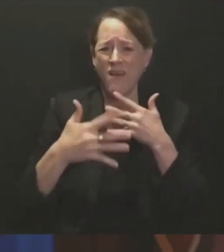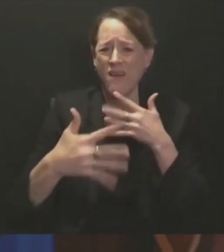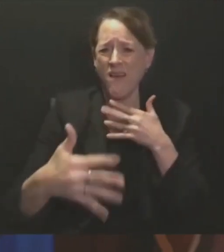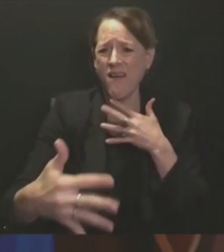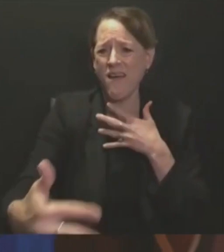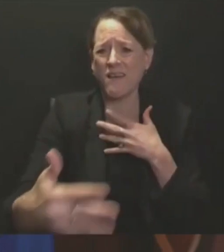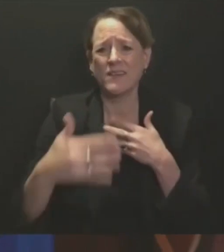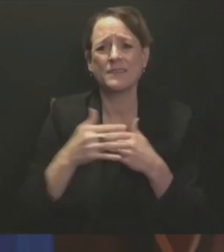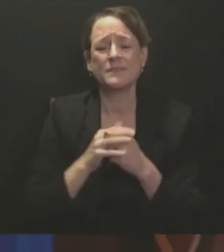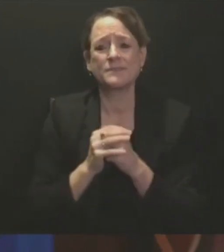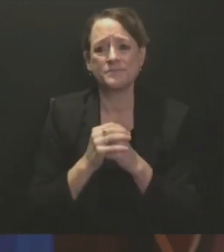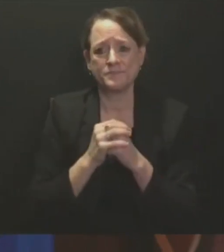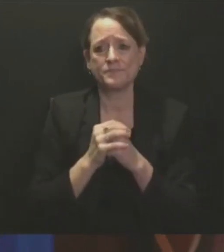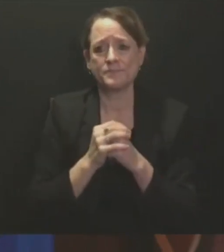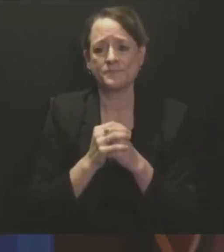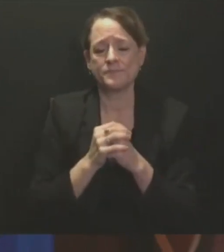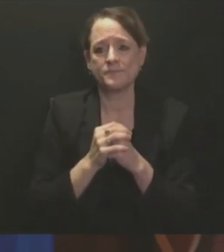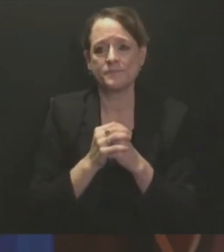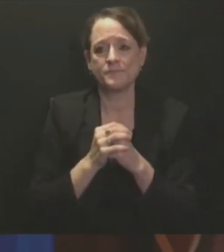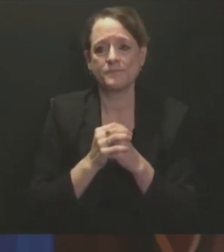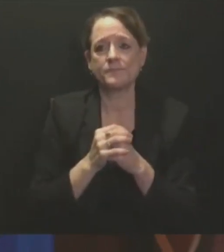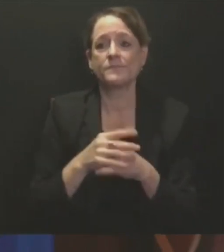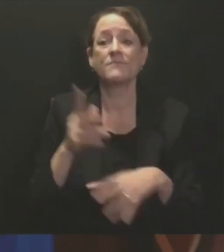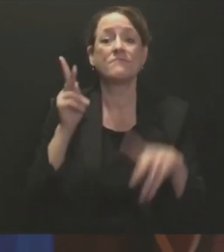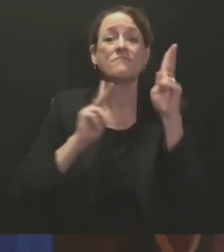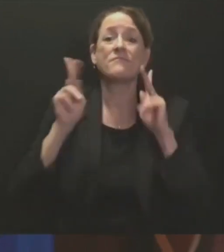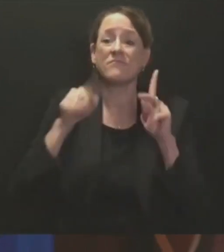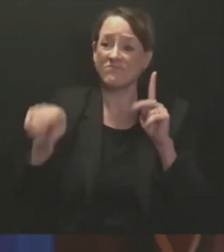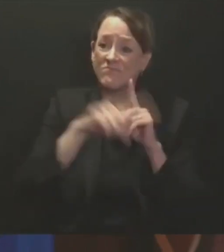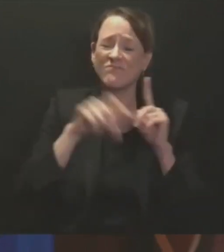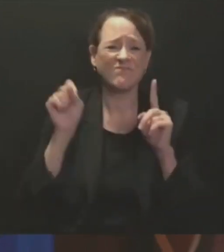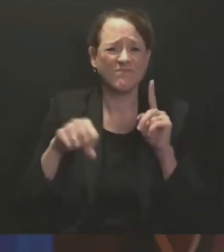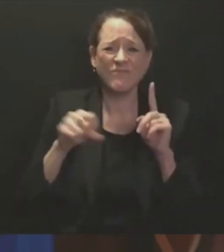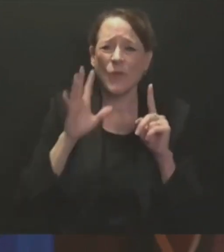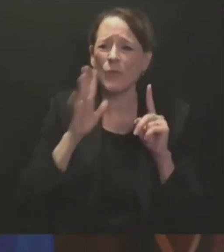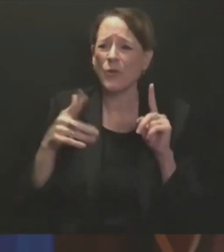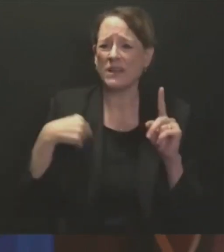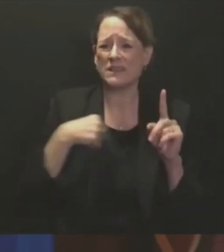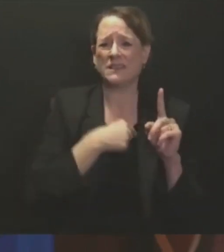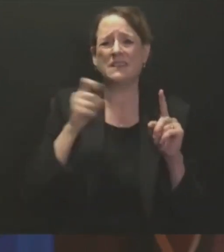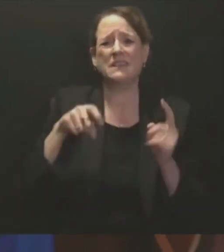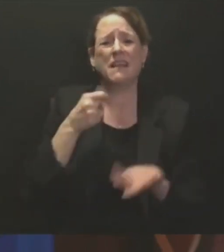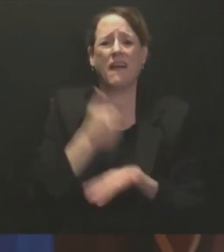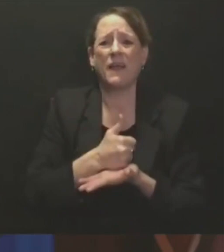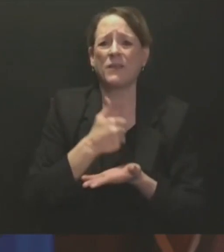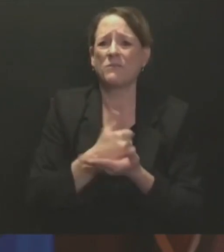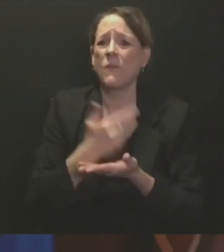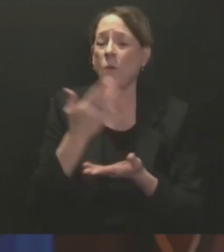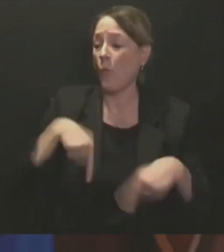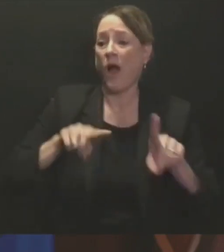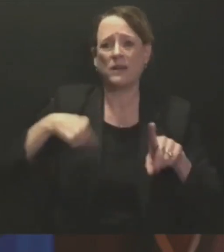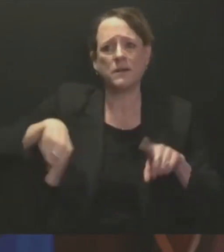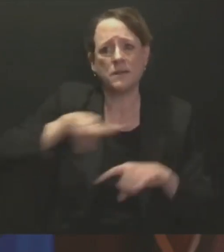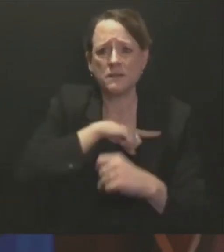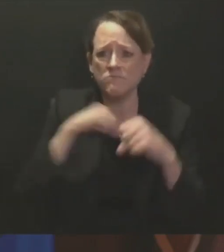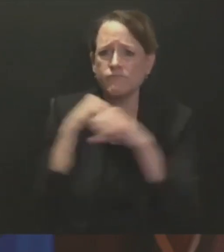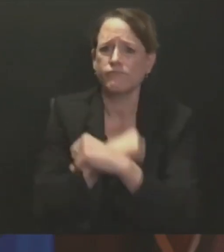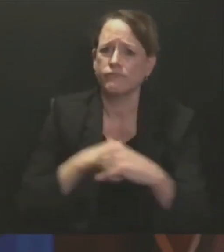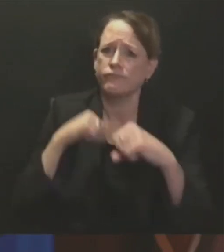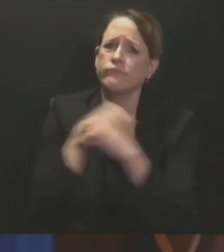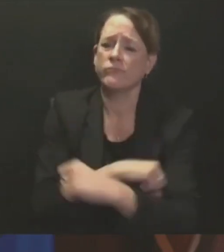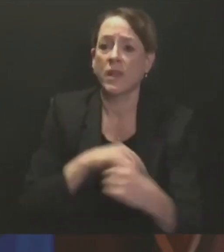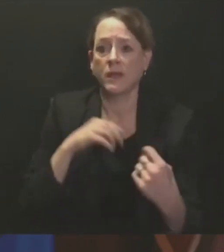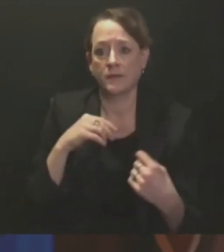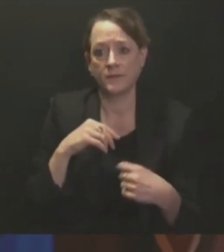our help as we work to fight this virus together. Here's the bottom line. The federal CARES dollars we